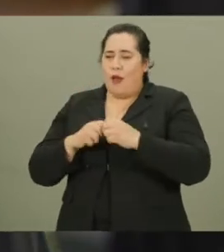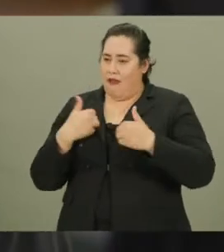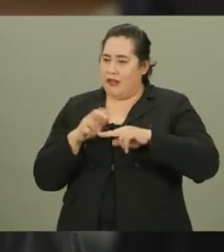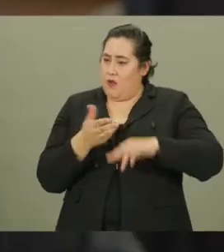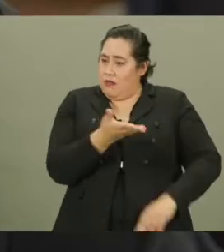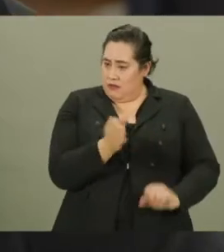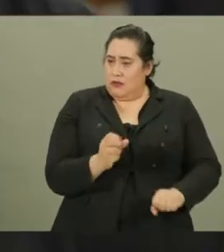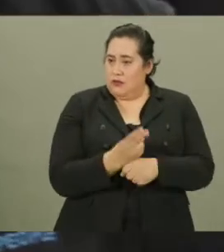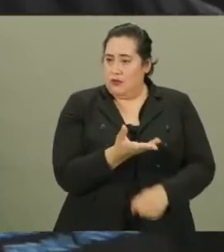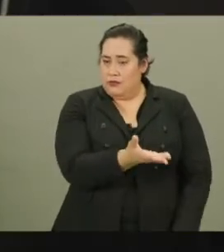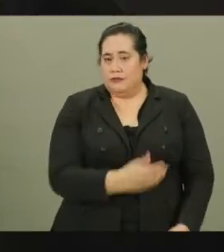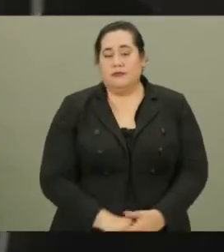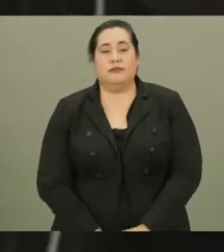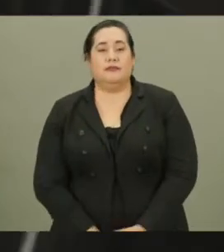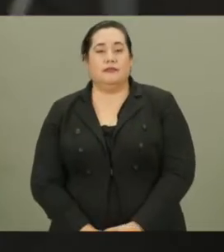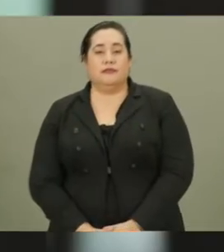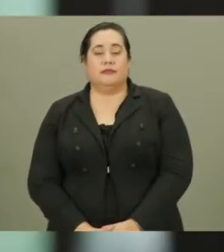problem. I have a chair right here you could use.